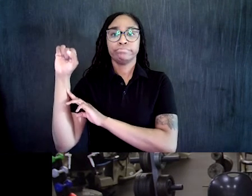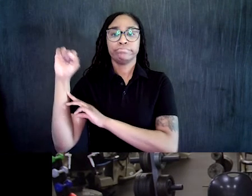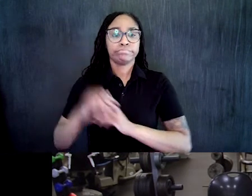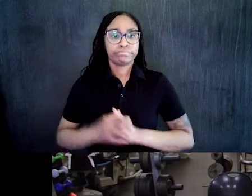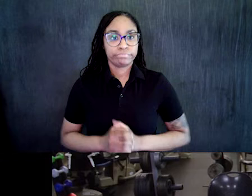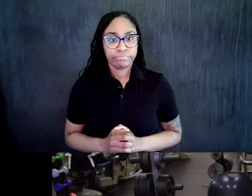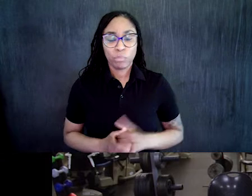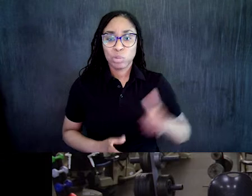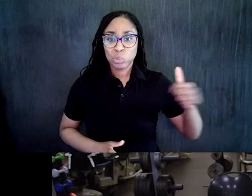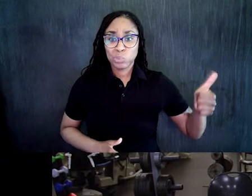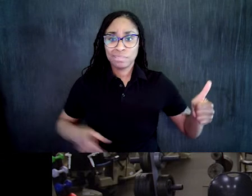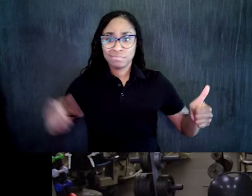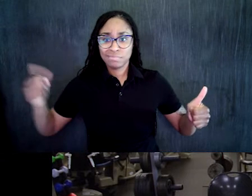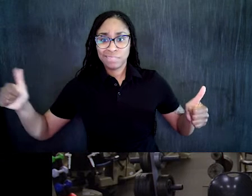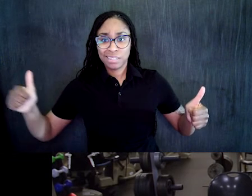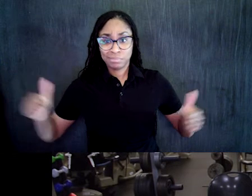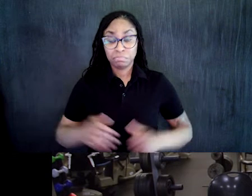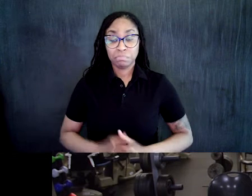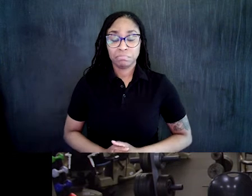Good. Last one.